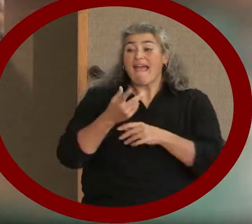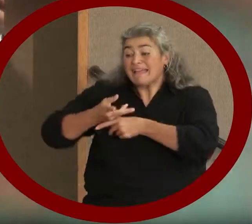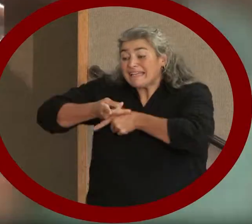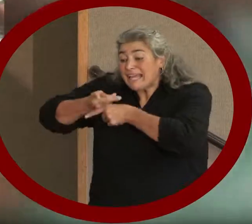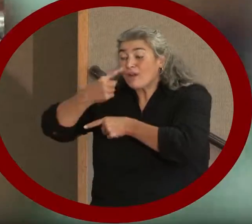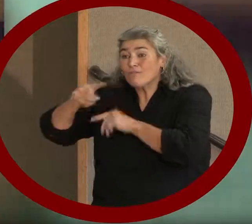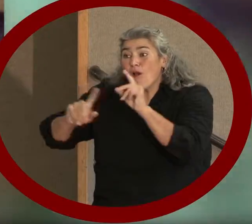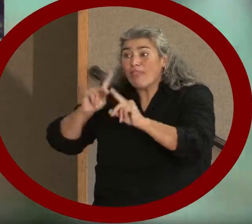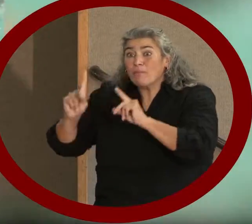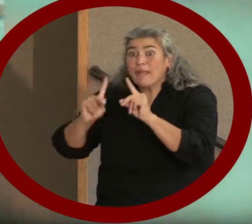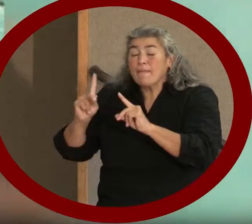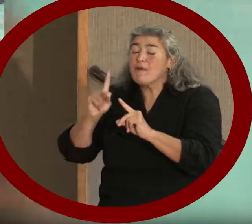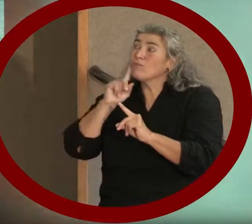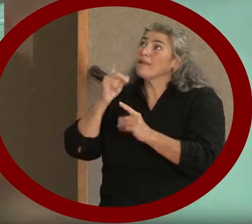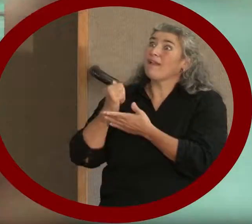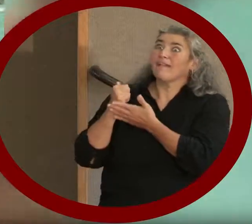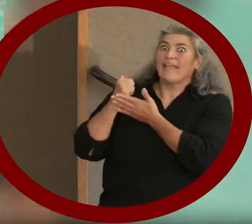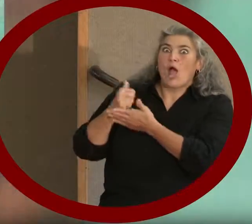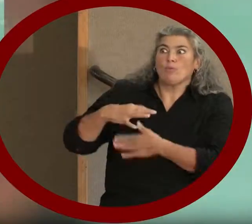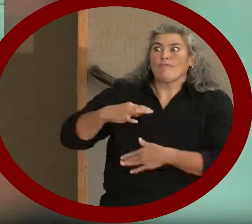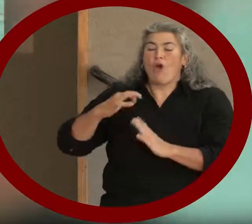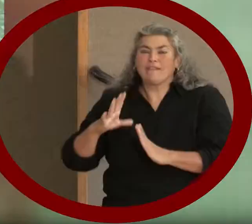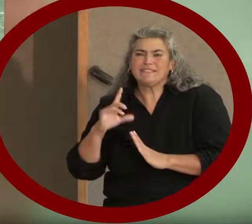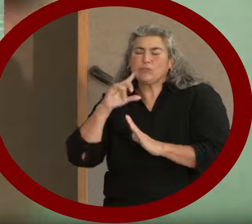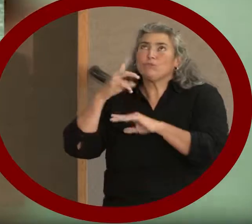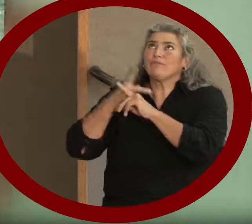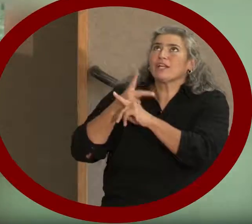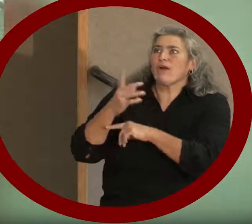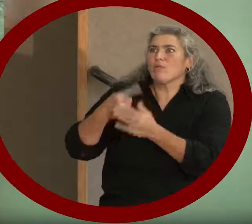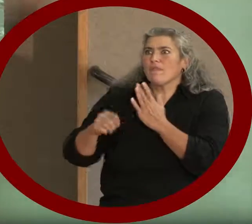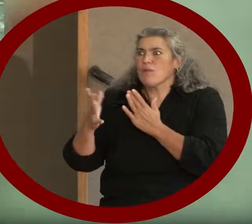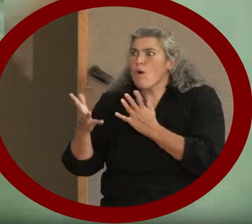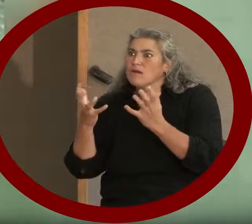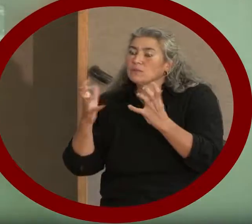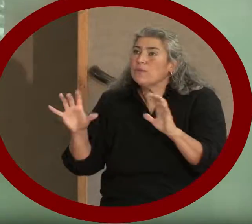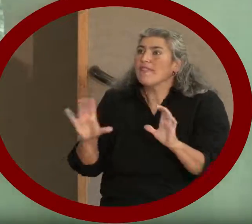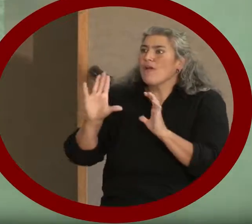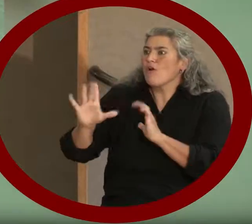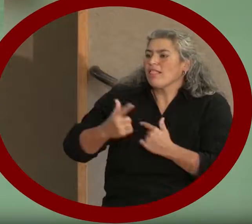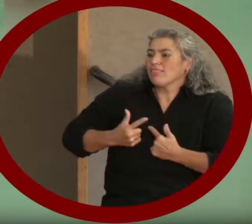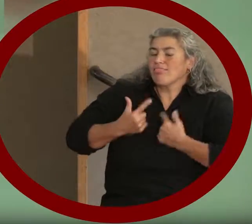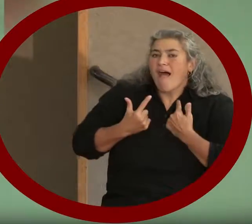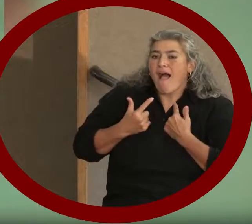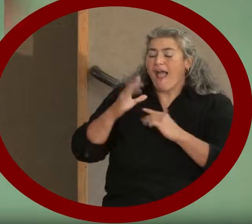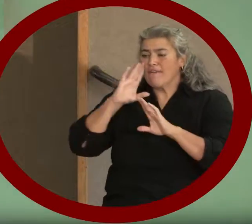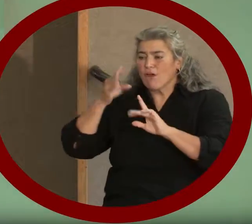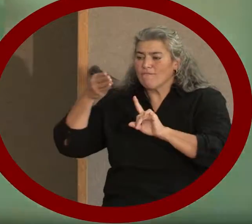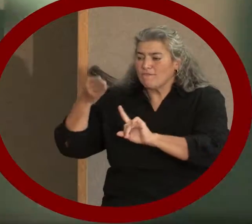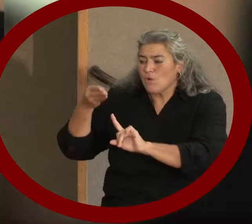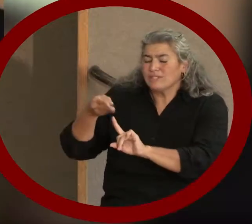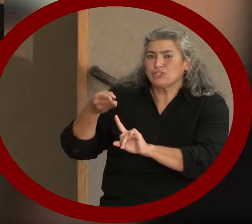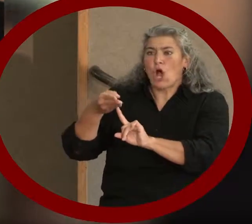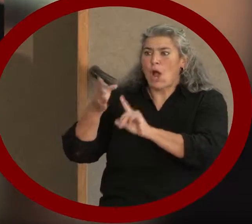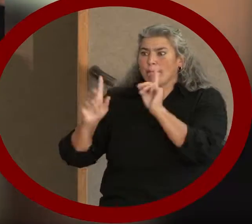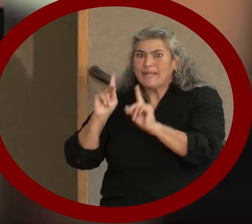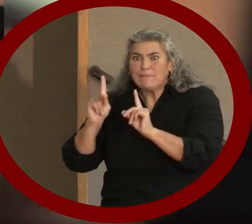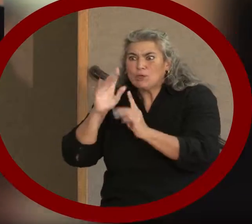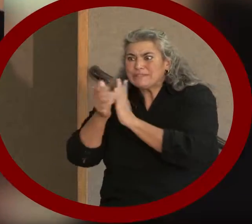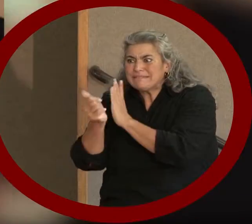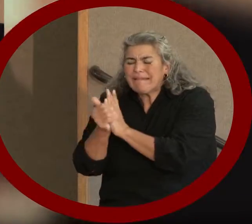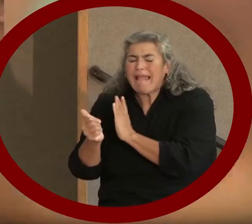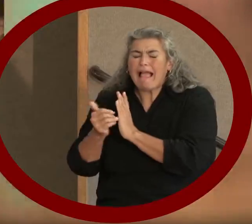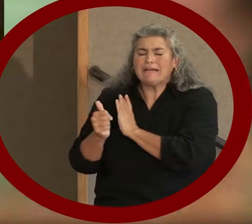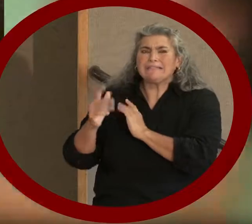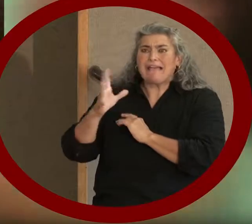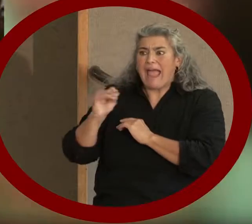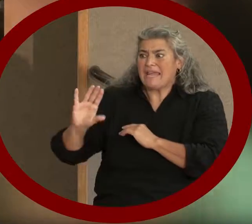helped a lot of the volunteers figure out what they wanted to do in life and maybe focus a lot of their goals on more people-oriented skills. And they know their